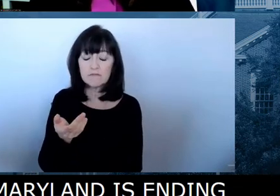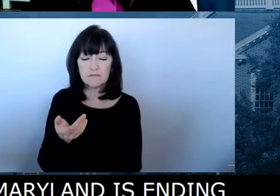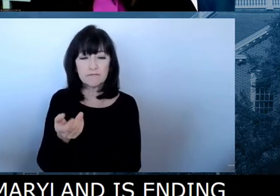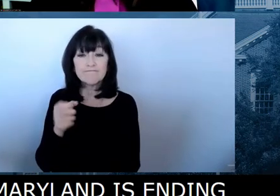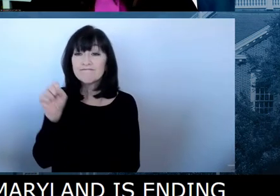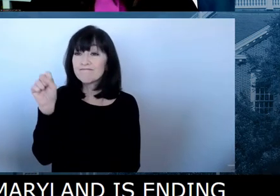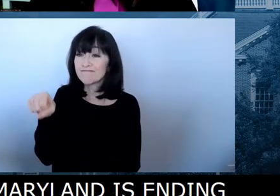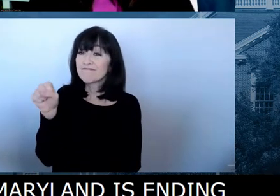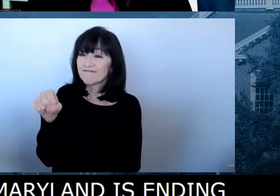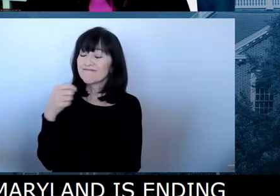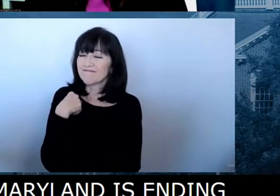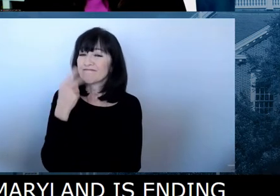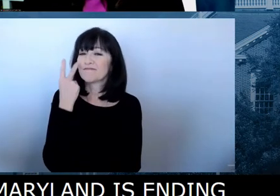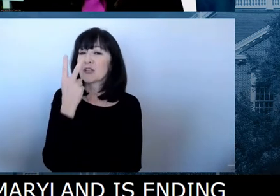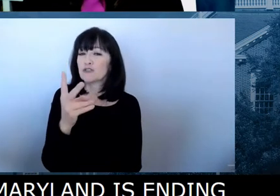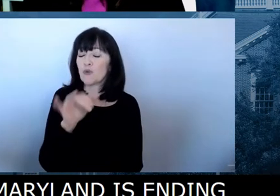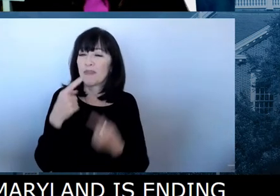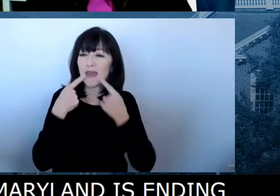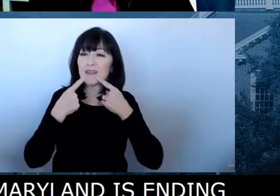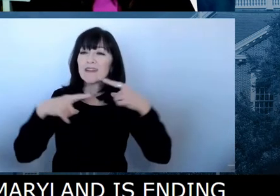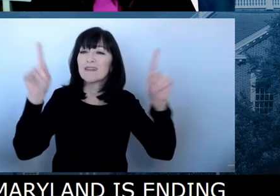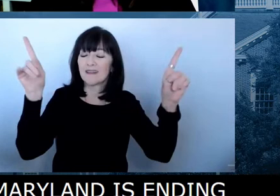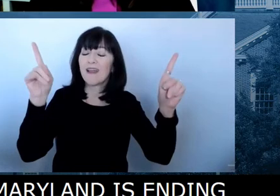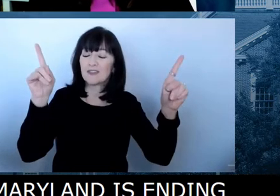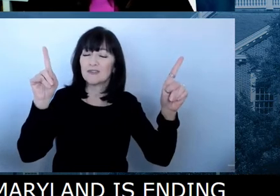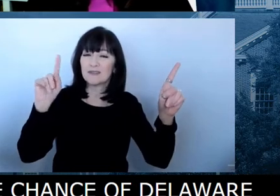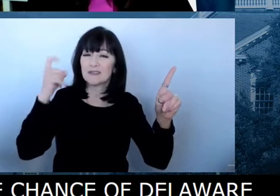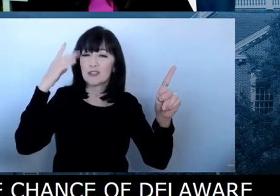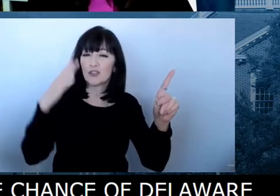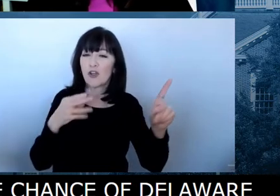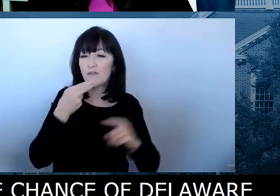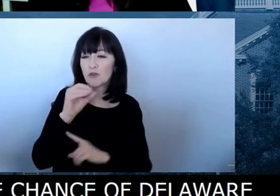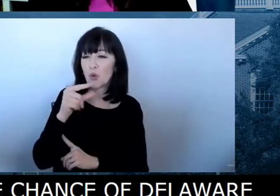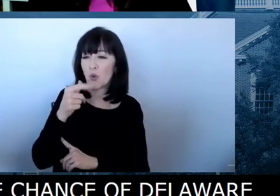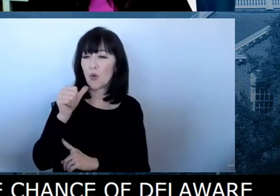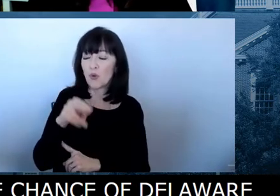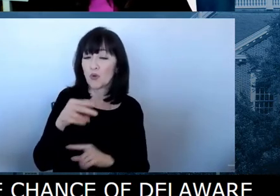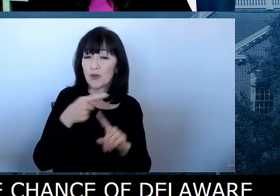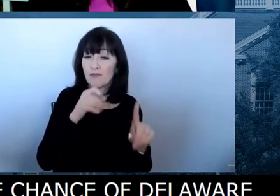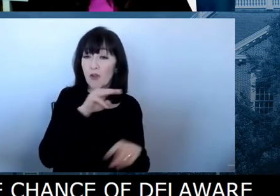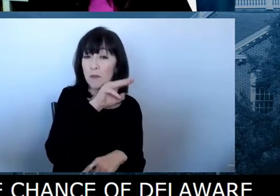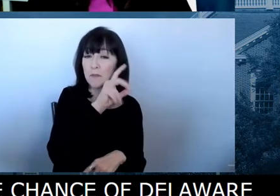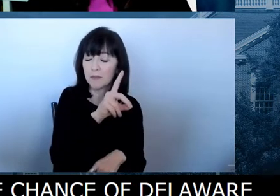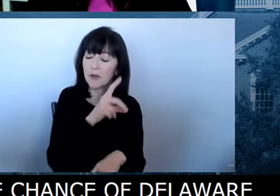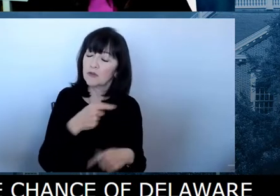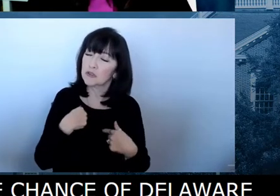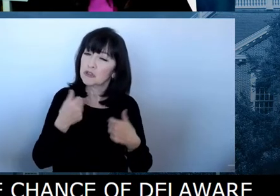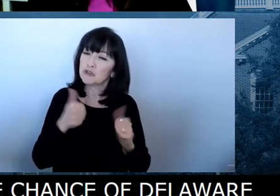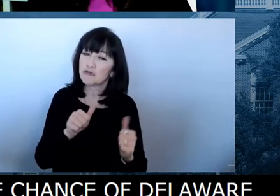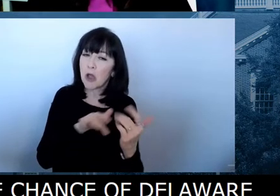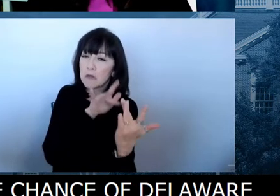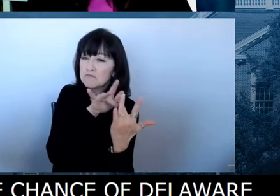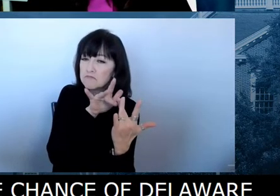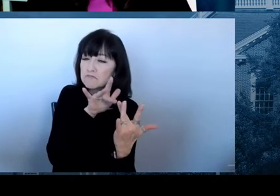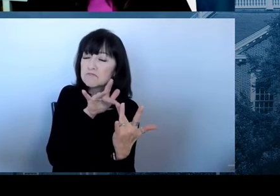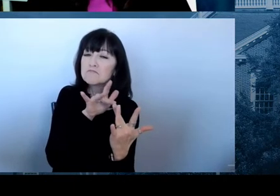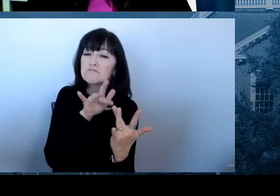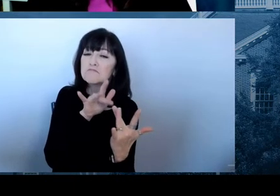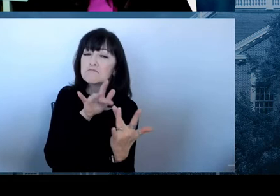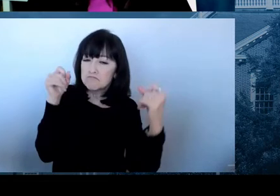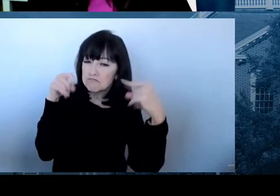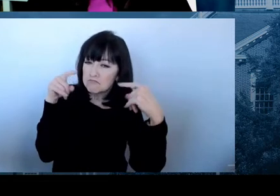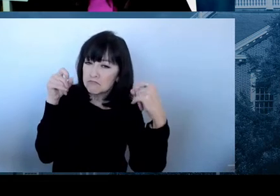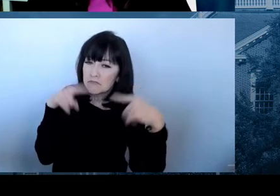uh, made that announcement. So one of the things we've tried to keep in touch, uh, across our borders with Governor Hogan, Governor